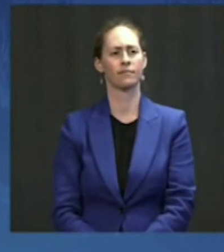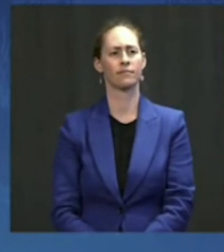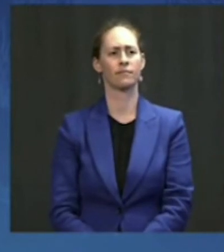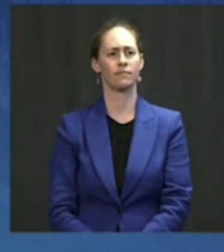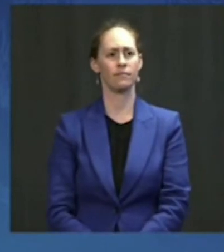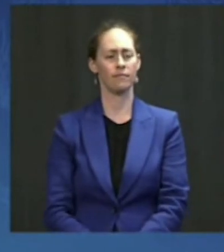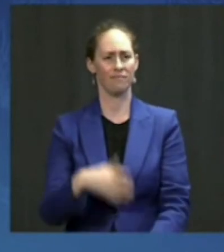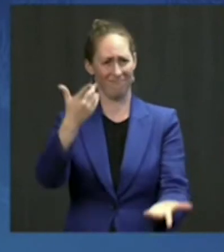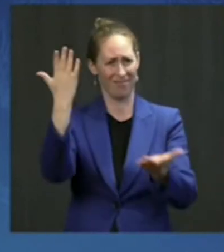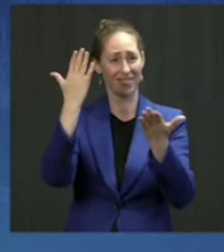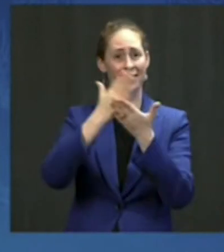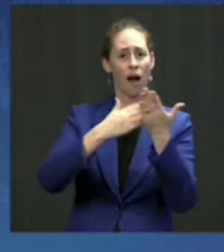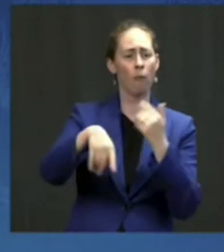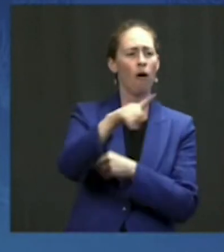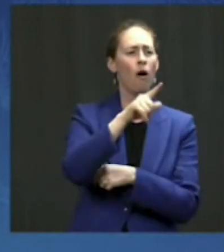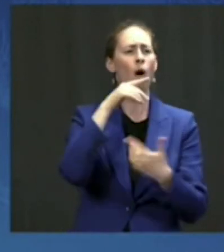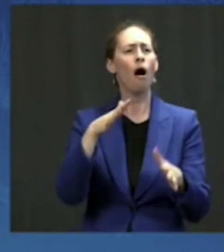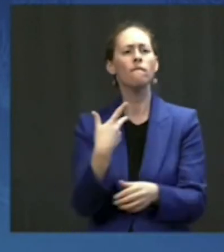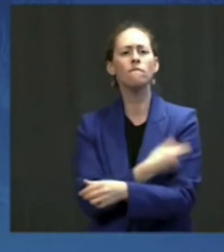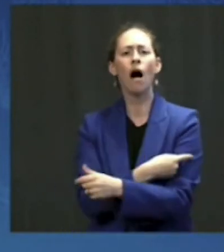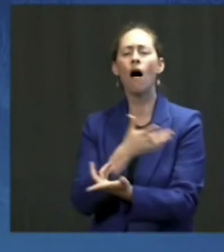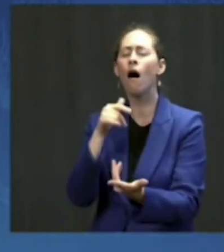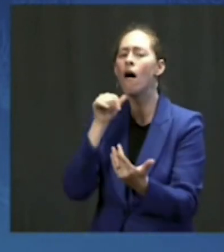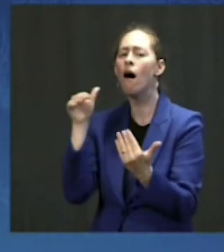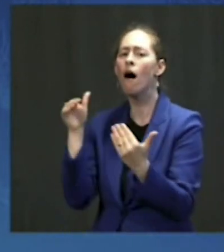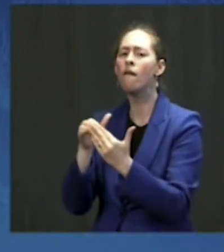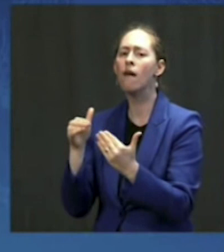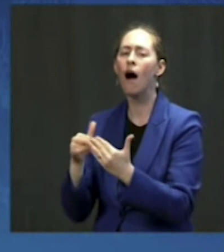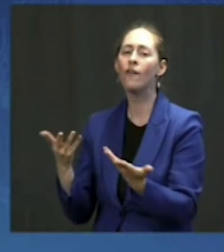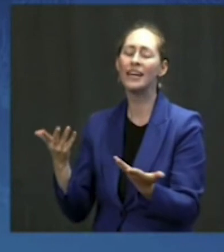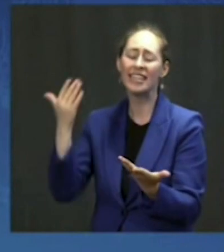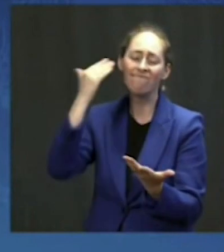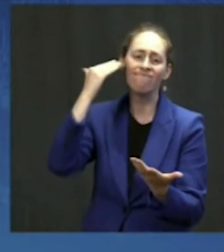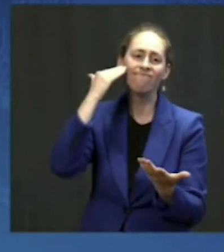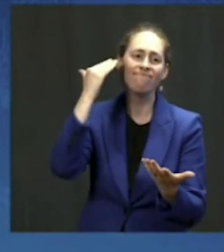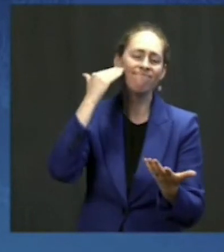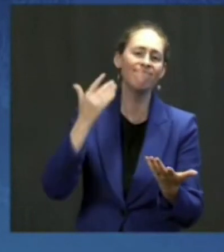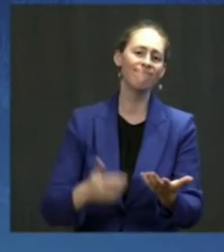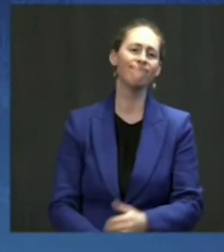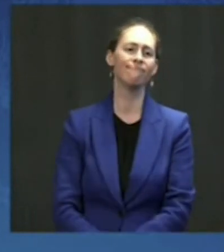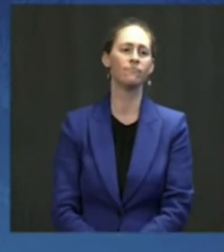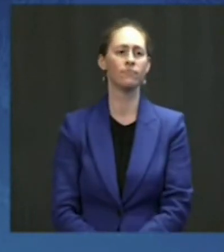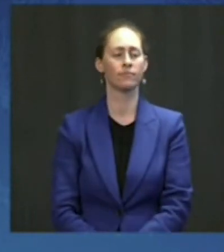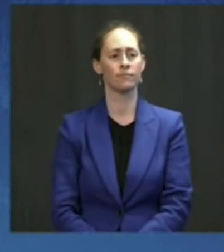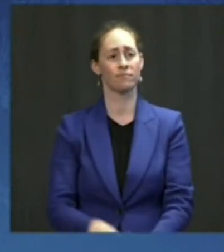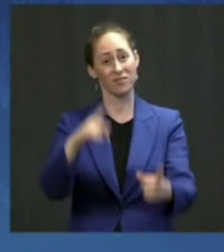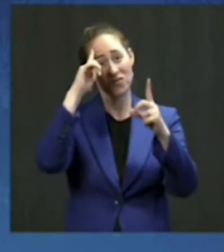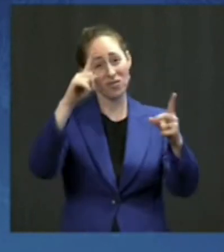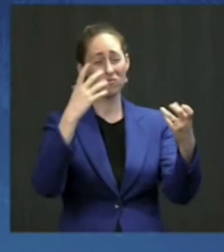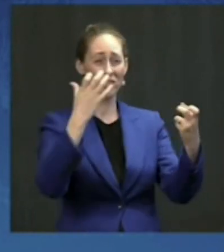have gotten vaccinated already. But here's the deal, if incentives help us beat this virus,